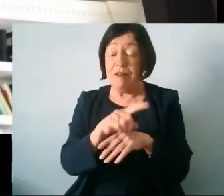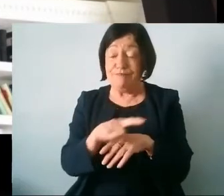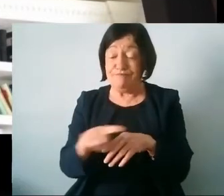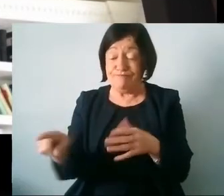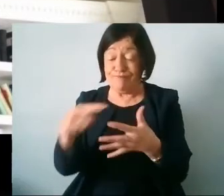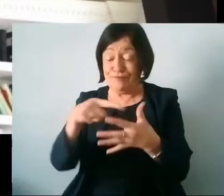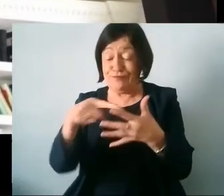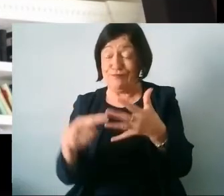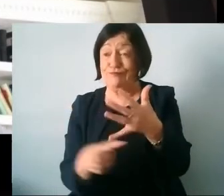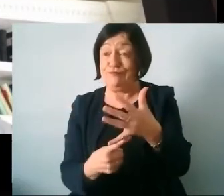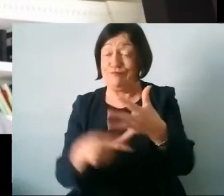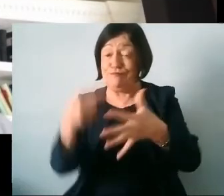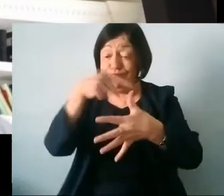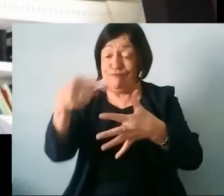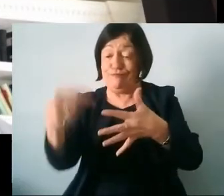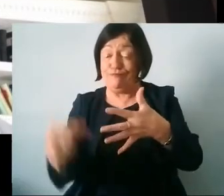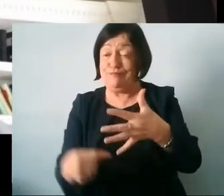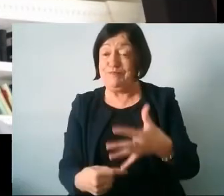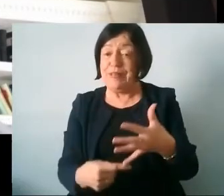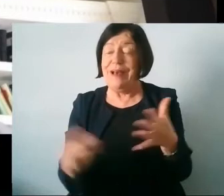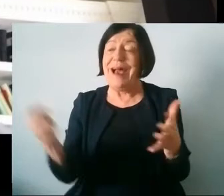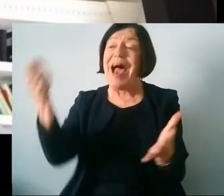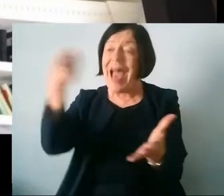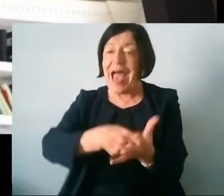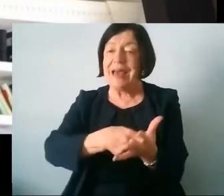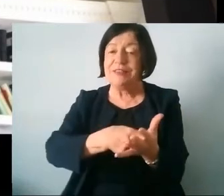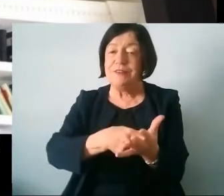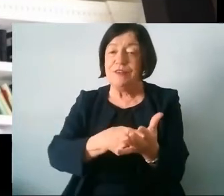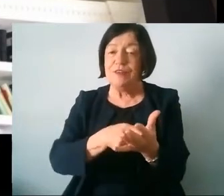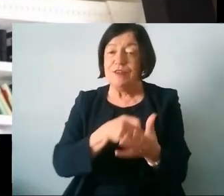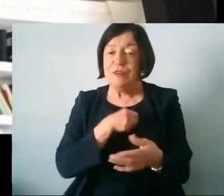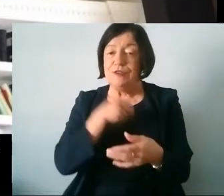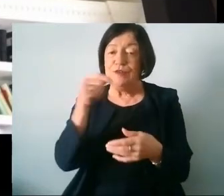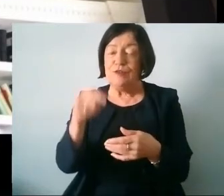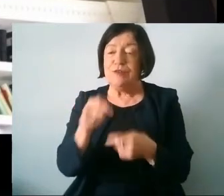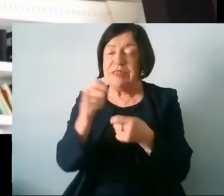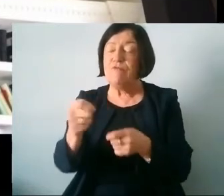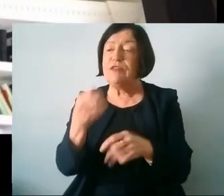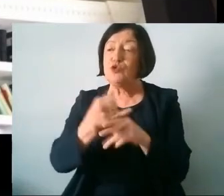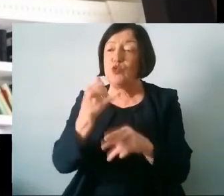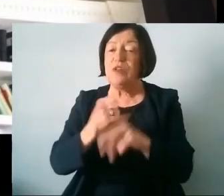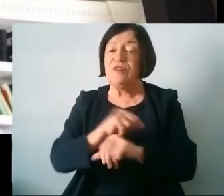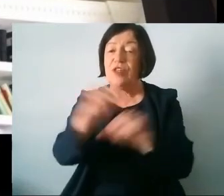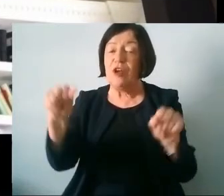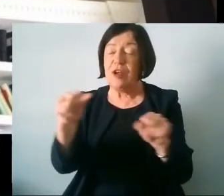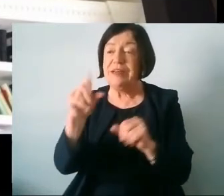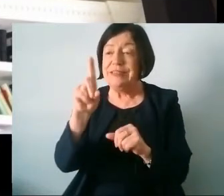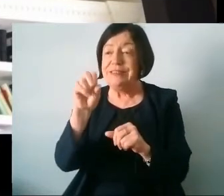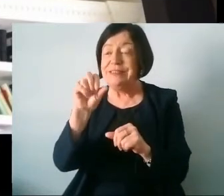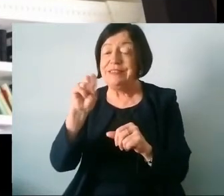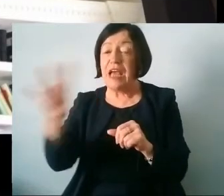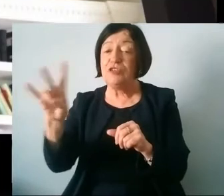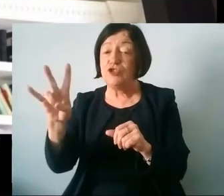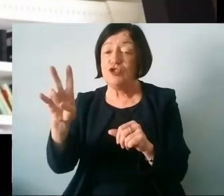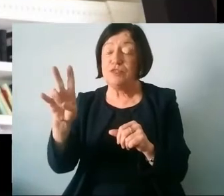factors add to um give schools um their their desk their Daesh